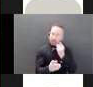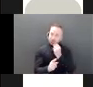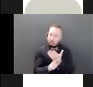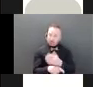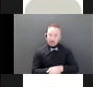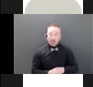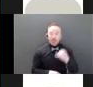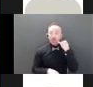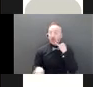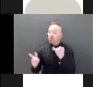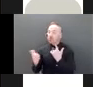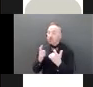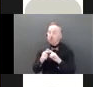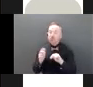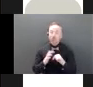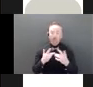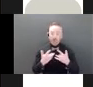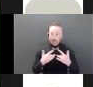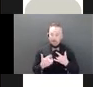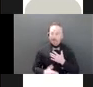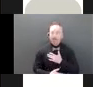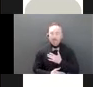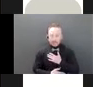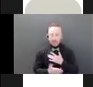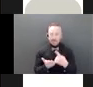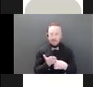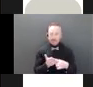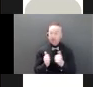questions or concerns, please discuss them with your advisor.